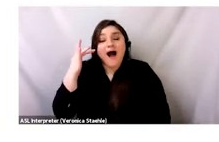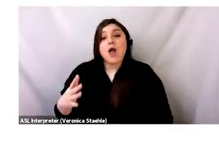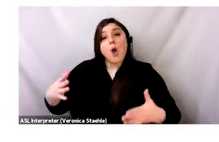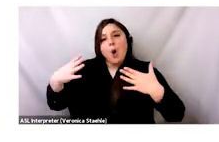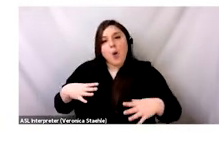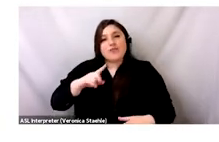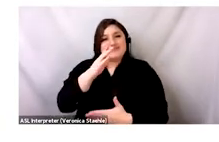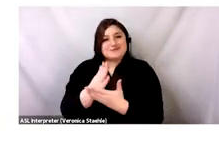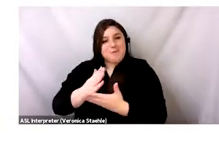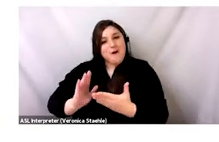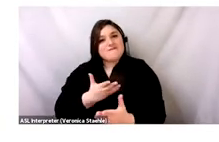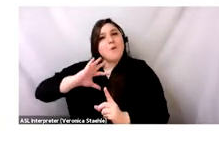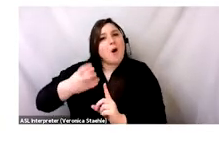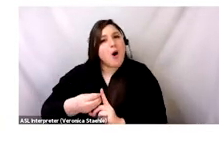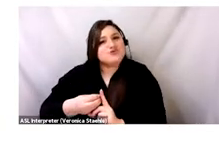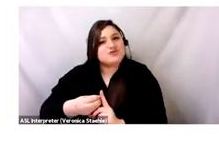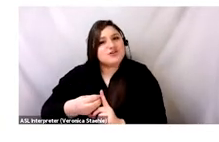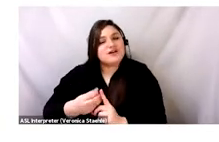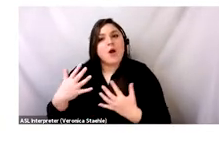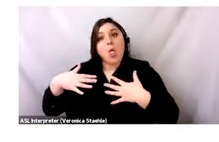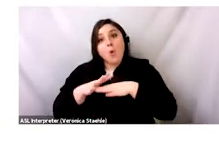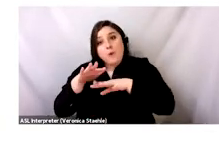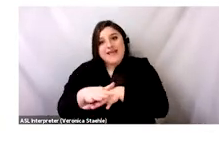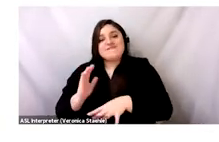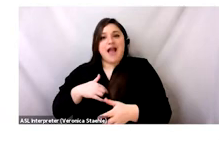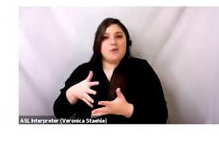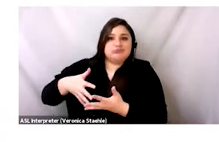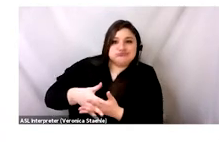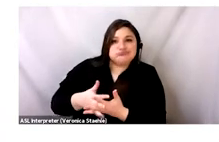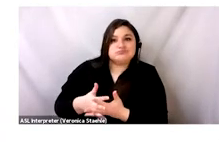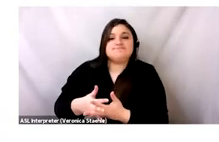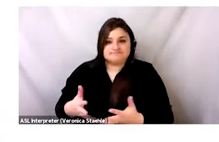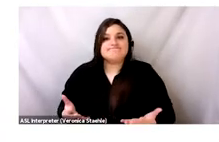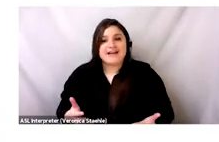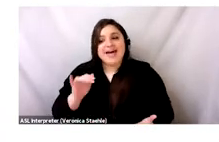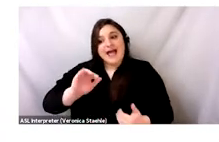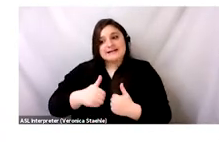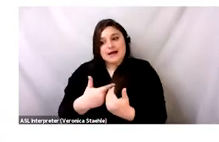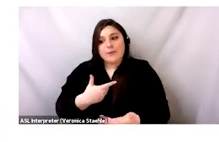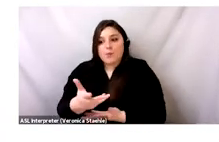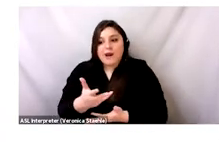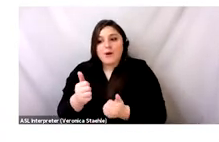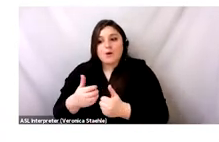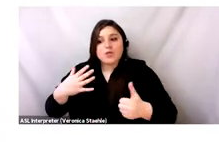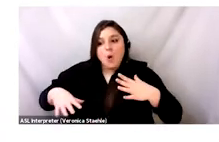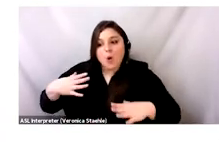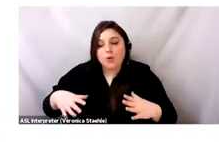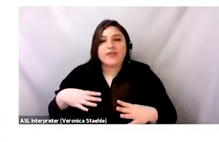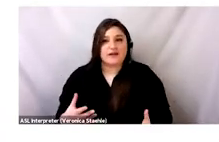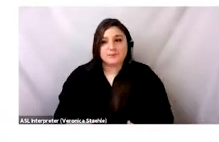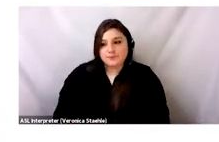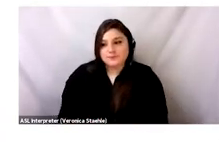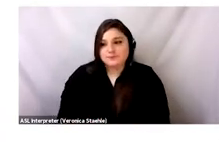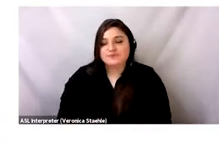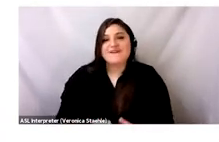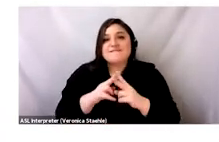appreciate the clothing. Because it's not just clothing, it's culture. It's part of us. Yeah. So that's sort of a difference between how we relate